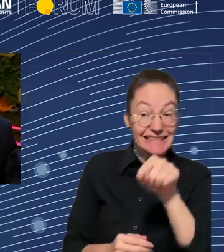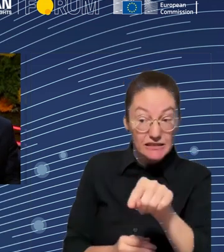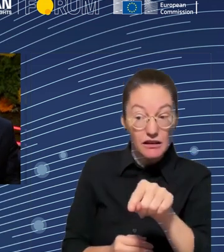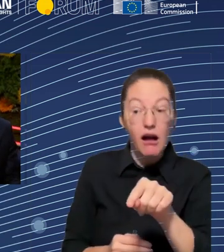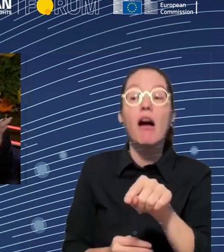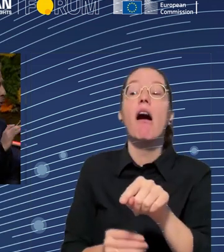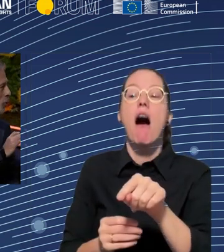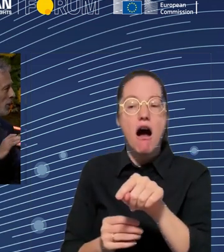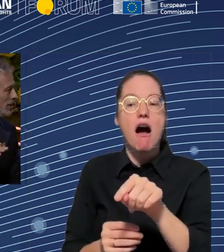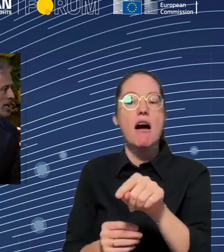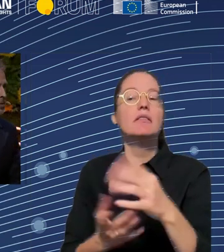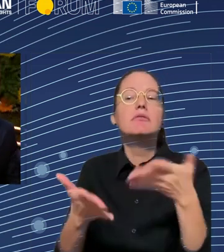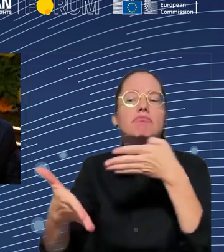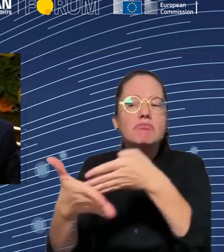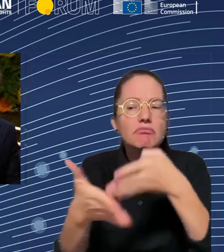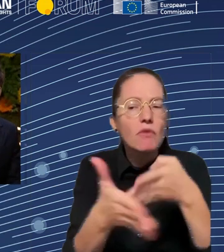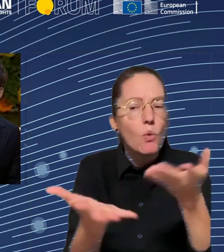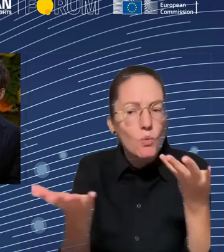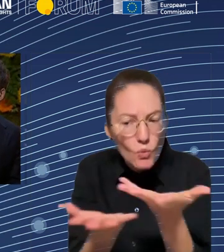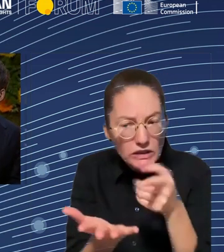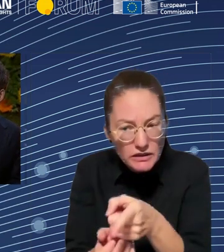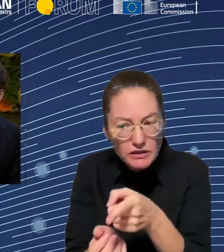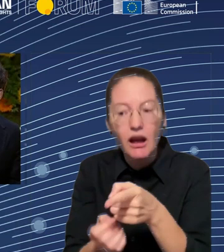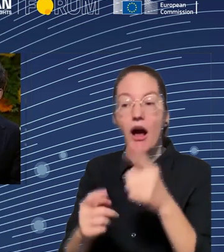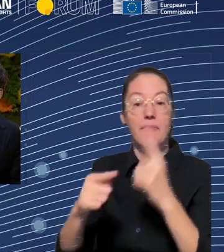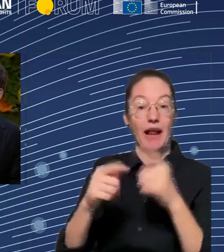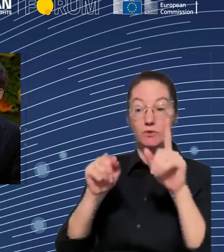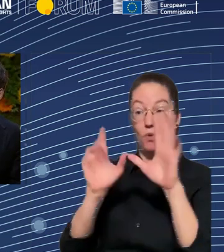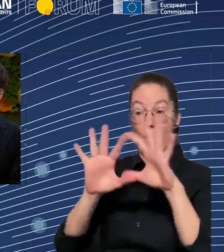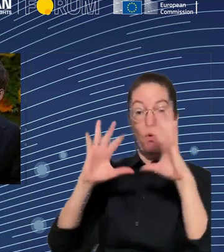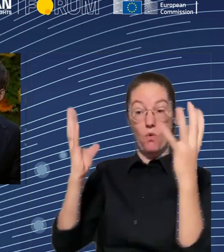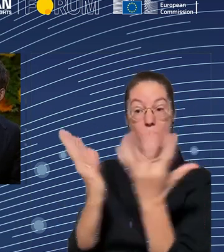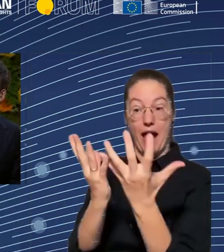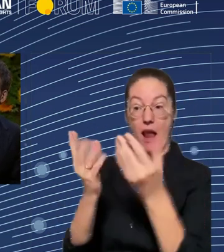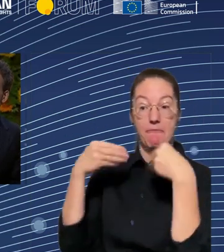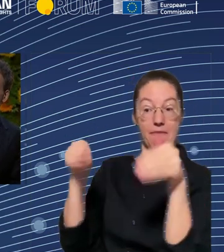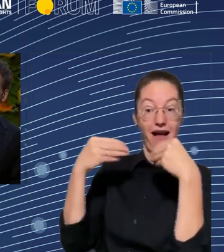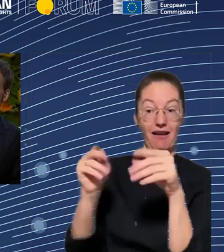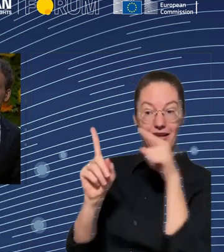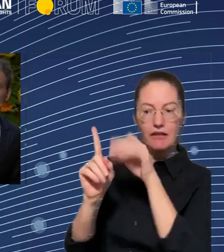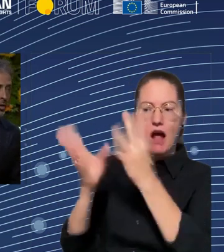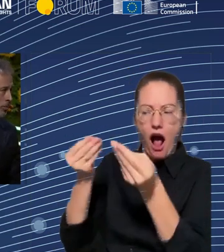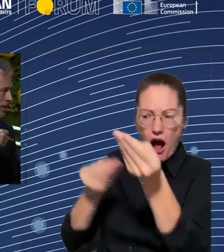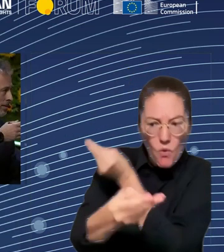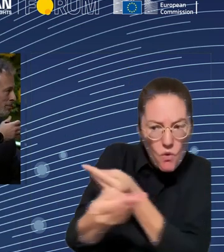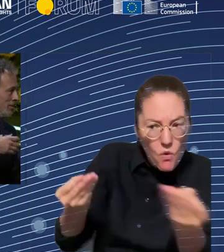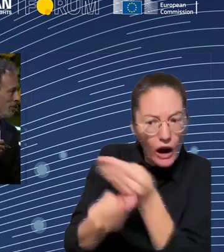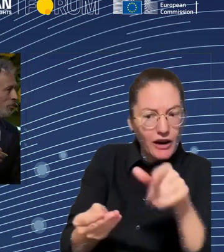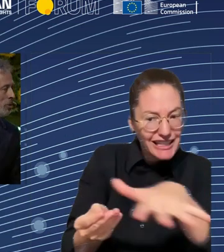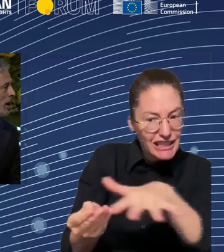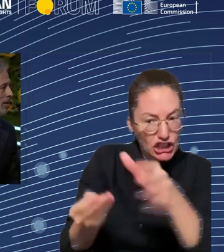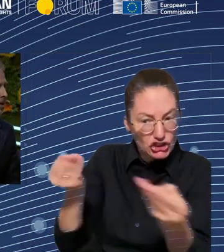the text, but okay, you get the glimpse of it. Then we take the question from the floor over there, and then we, you know, please,